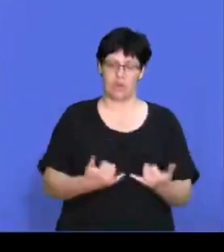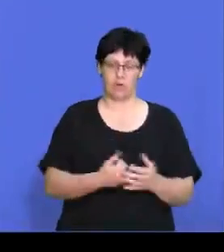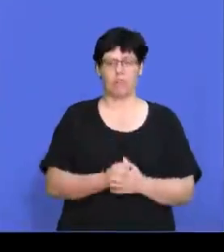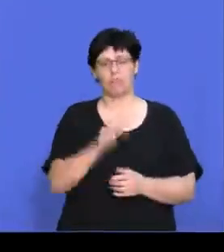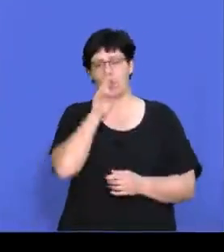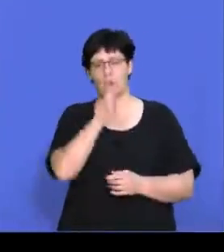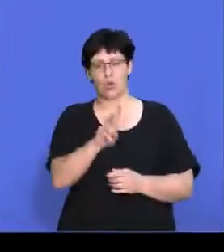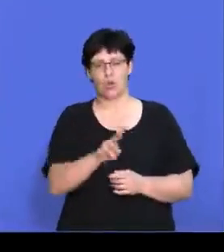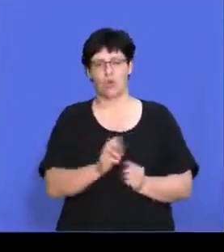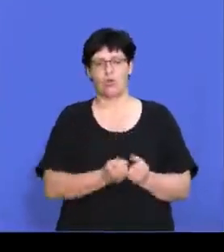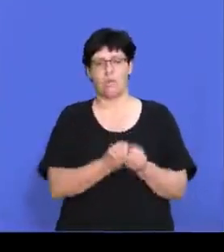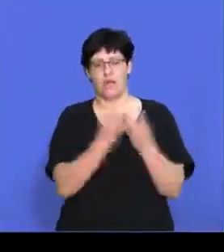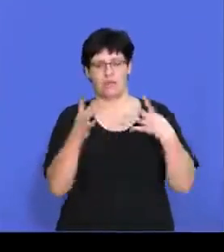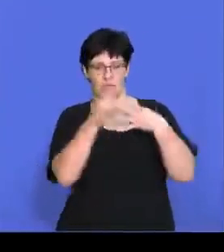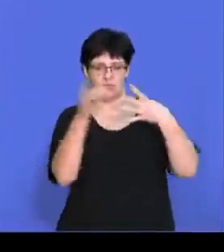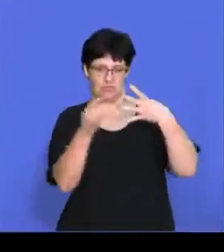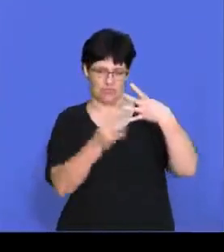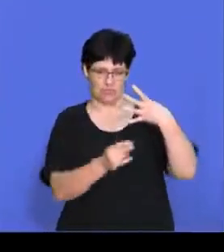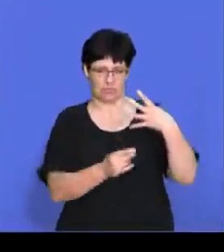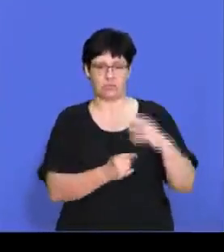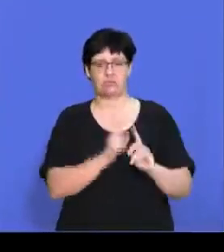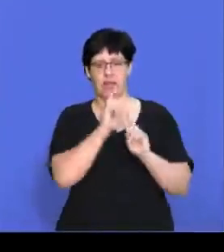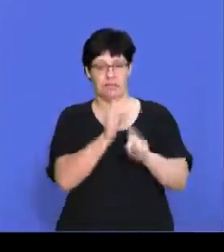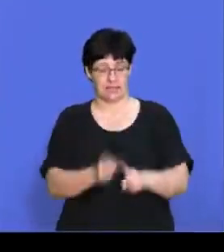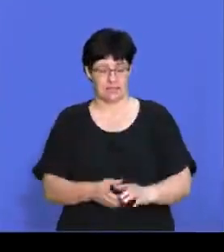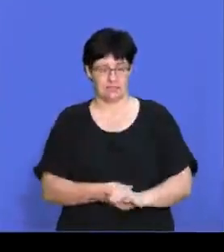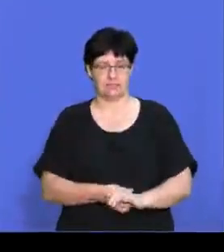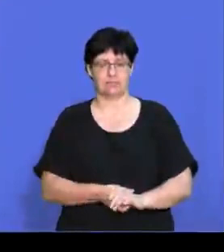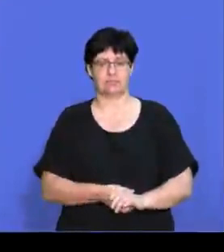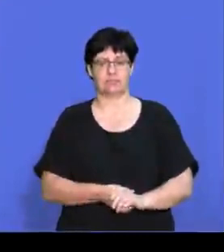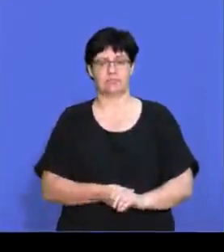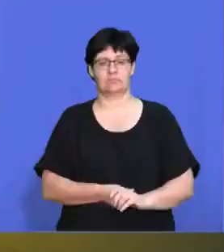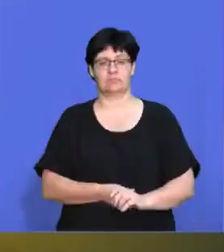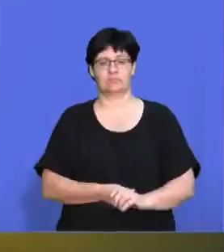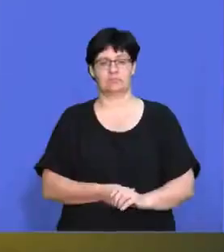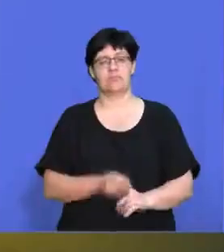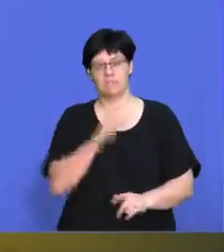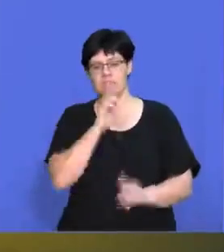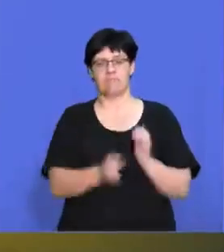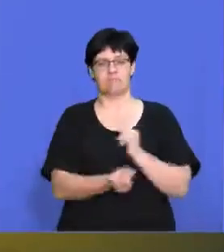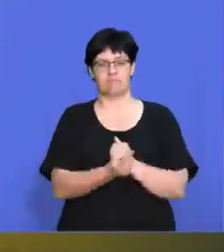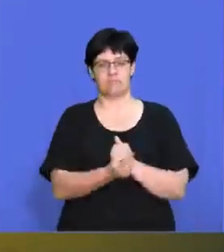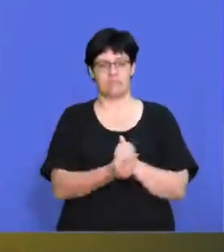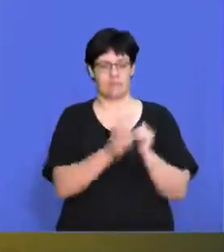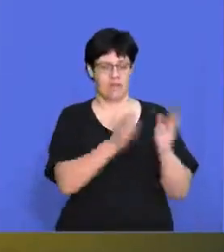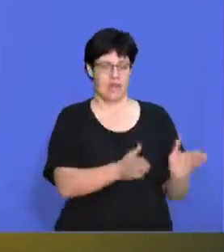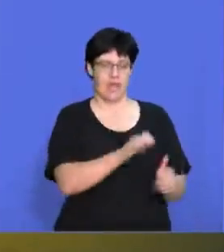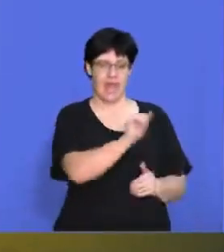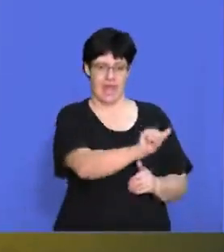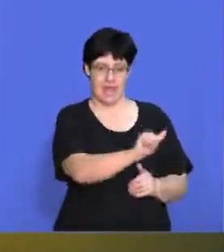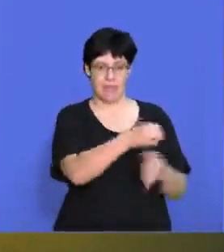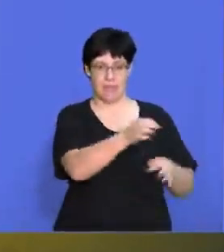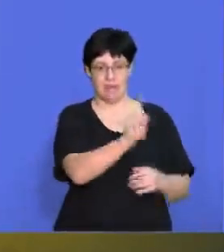All right, so now we're going to be moving on to some multiple choice questions that will come out of